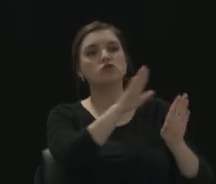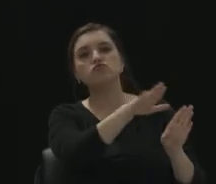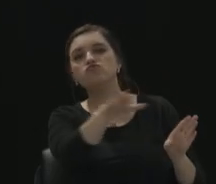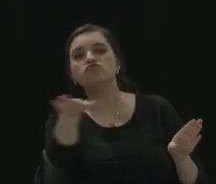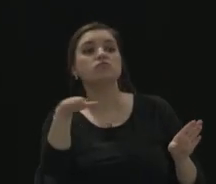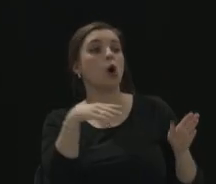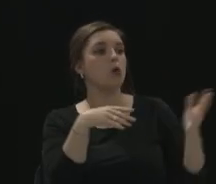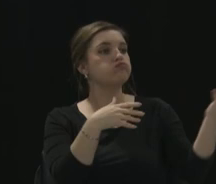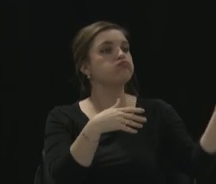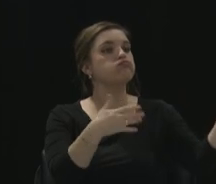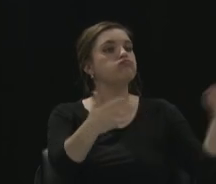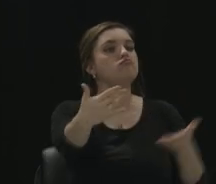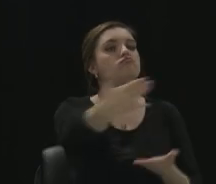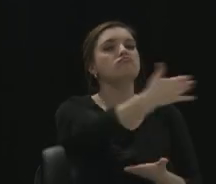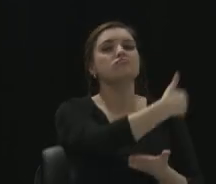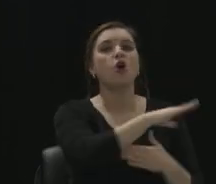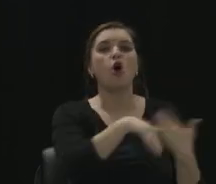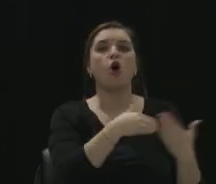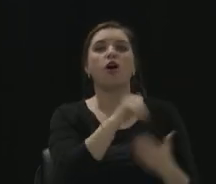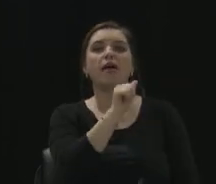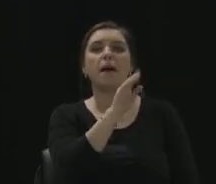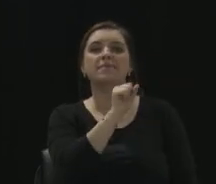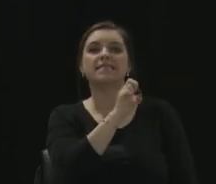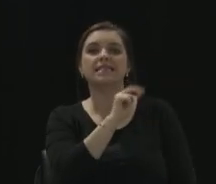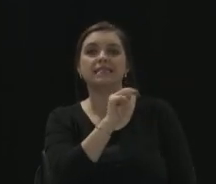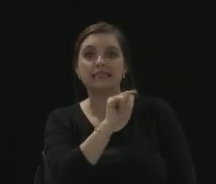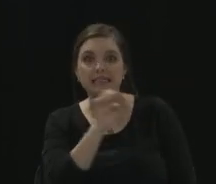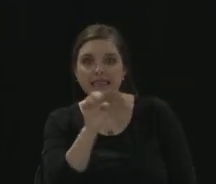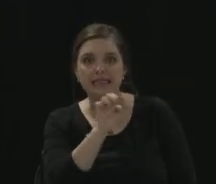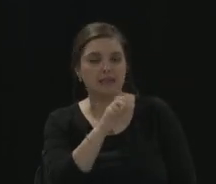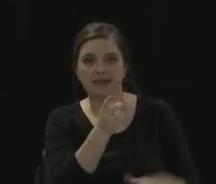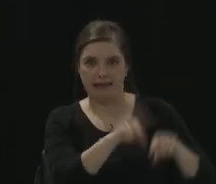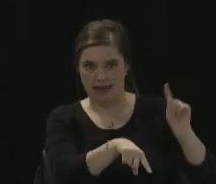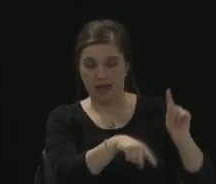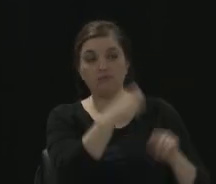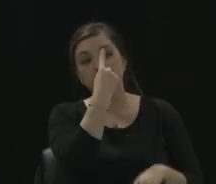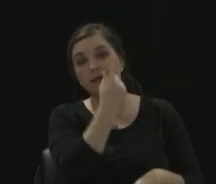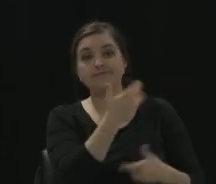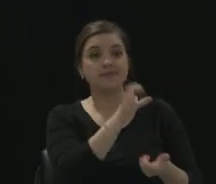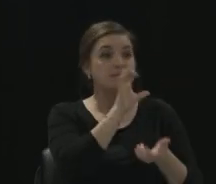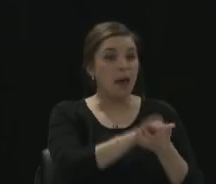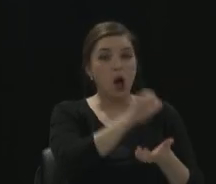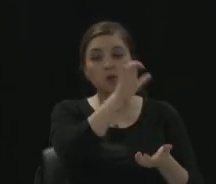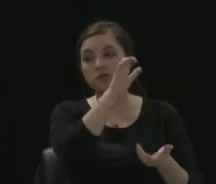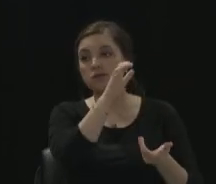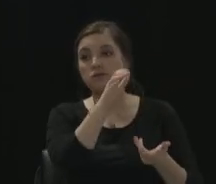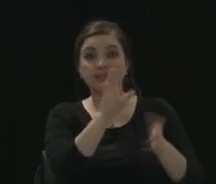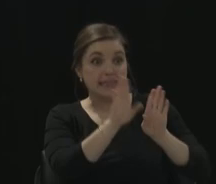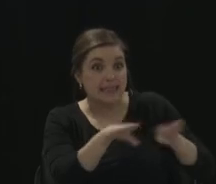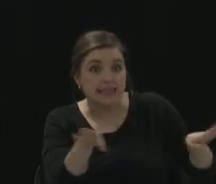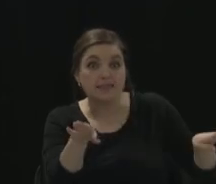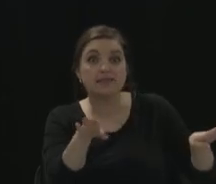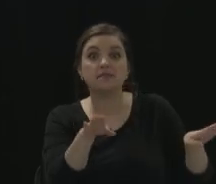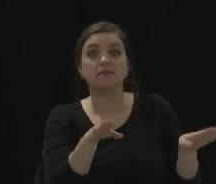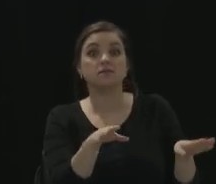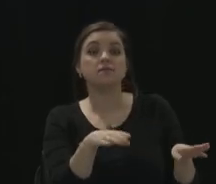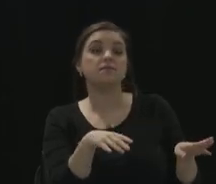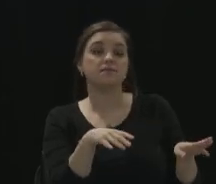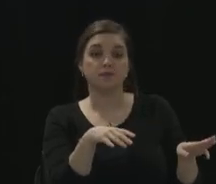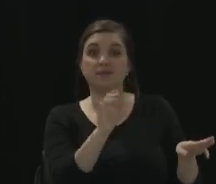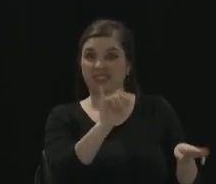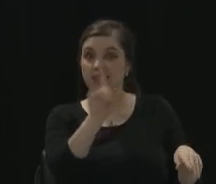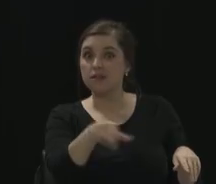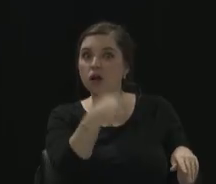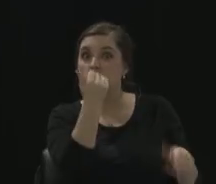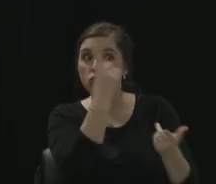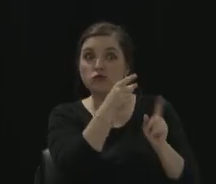not appropriate. But if it's your spouse, your wife, your kids. And that's the other thing. If you've got kids that are, we always encourage